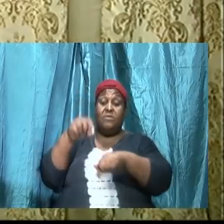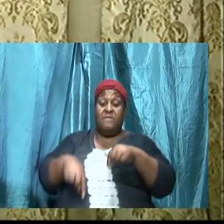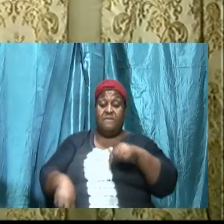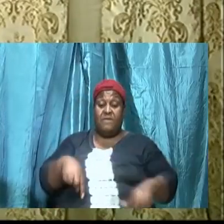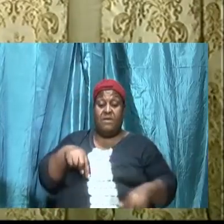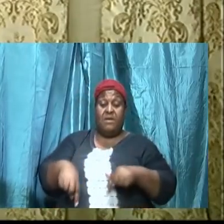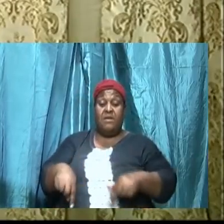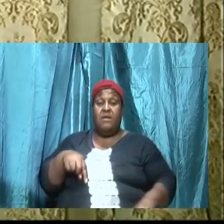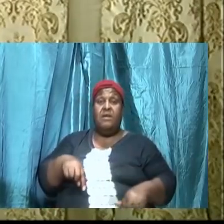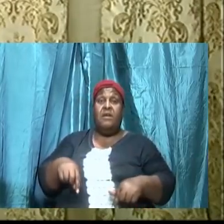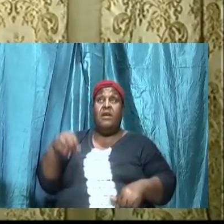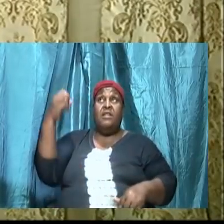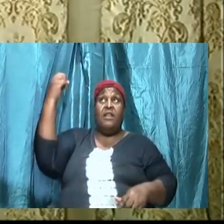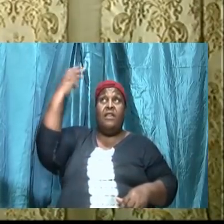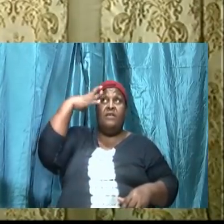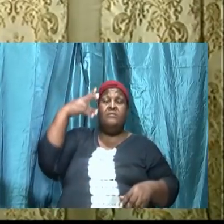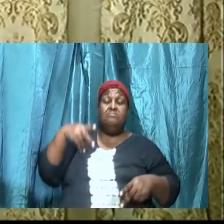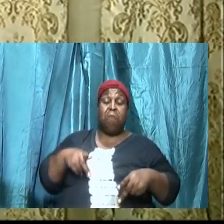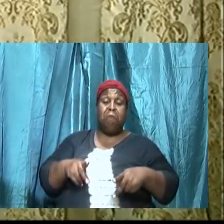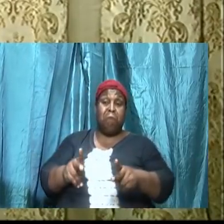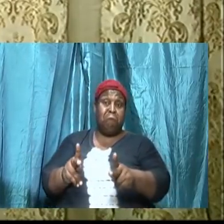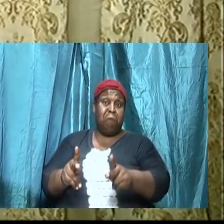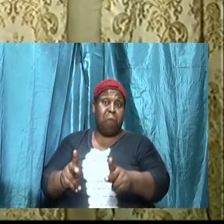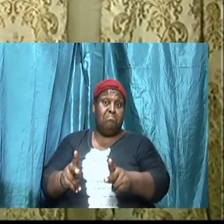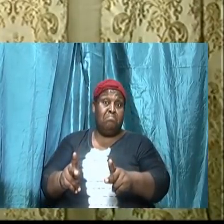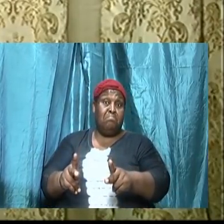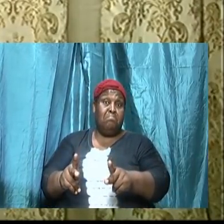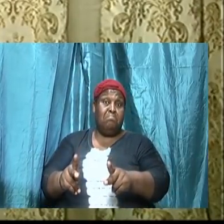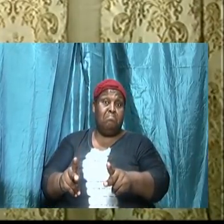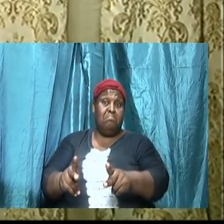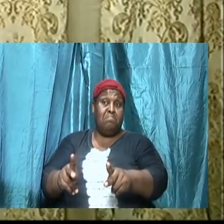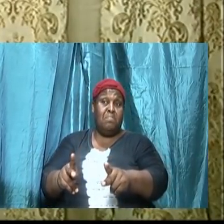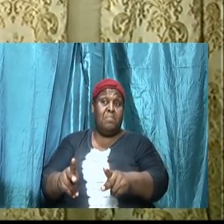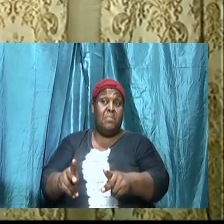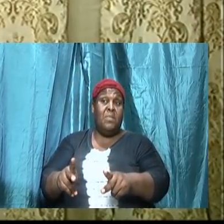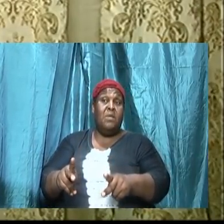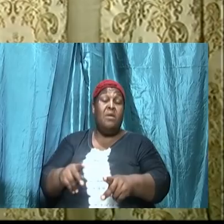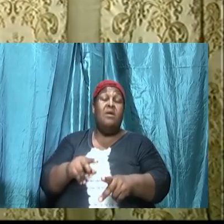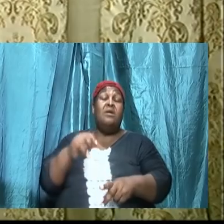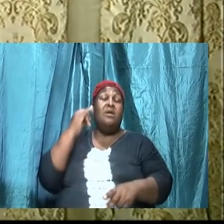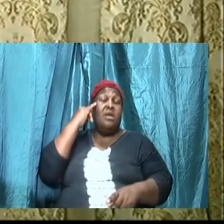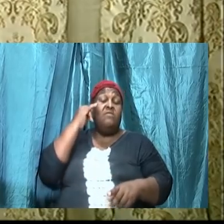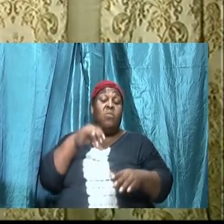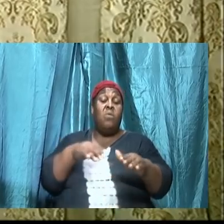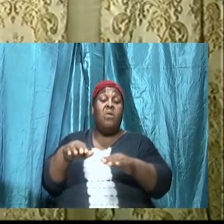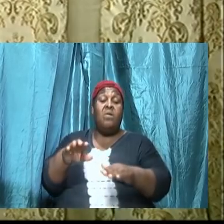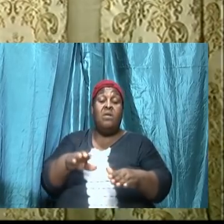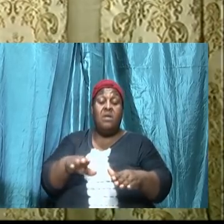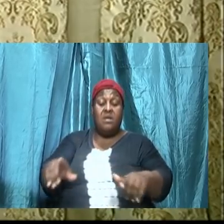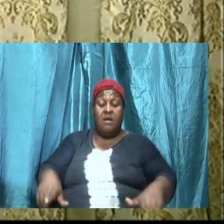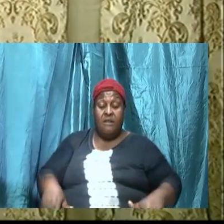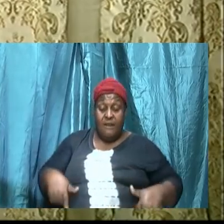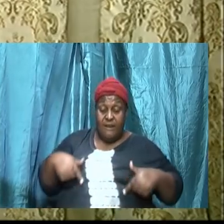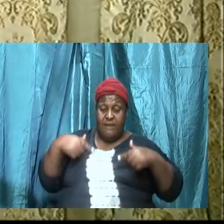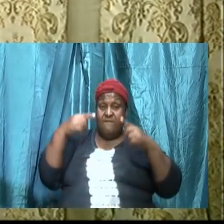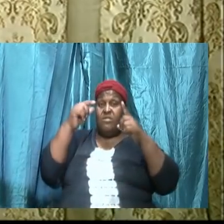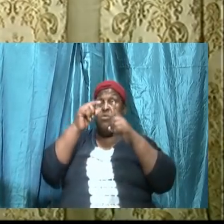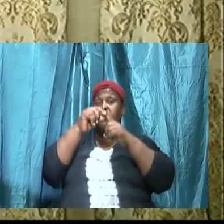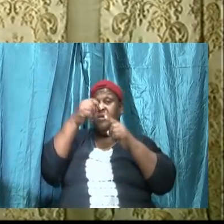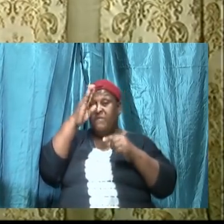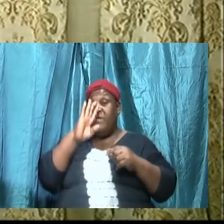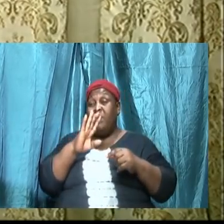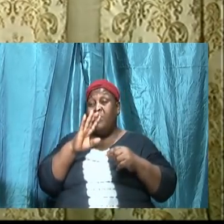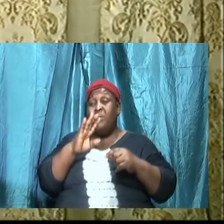we walk, if we walk in the word, we are walking in the path of righteousness in the way